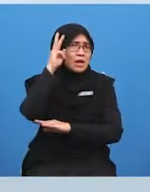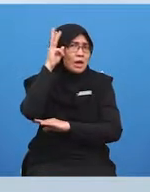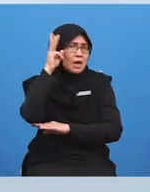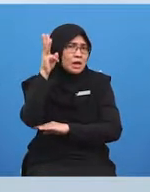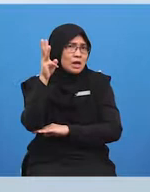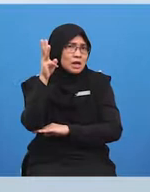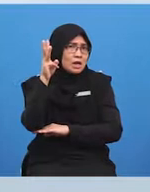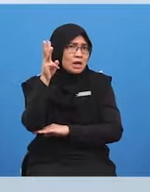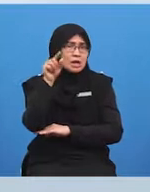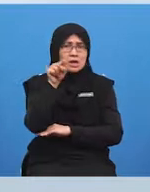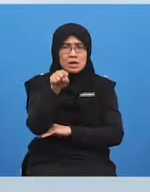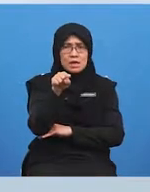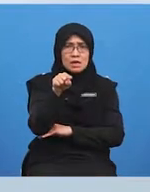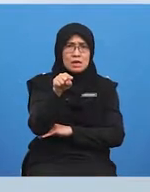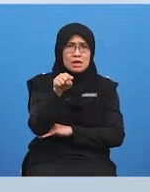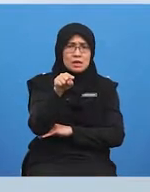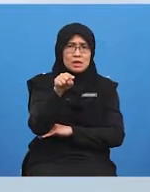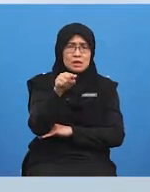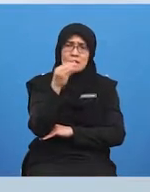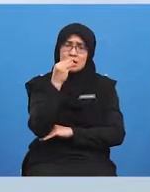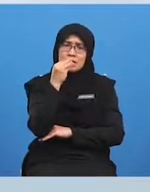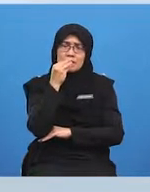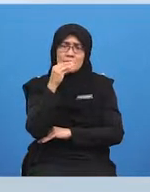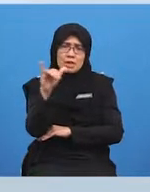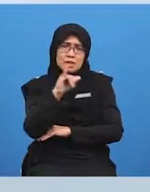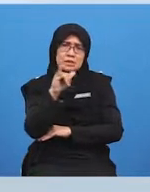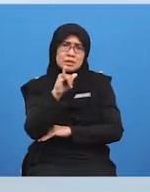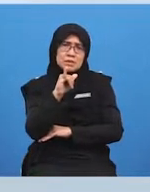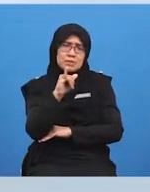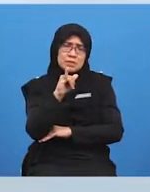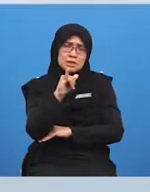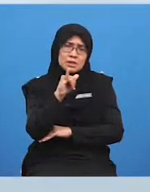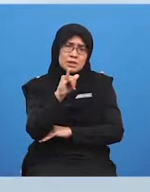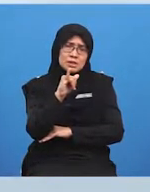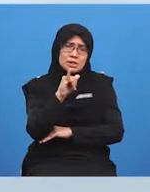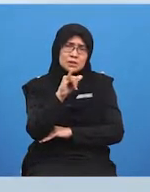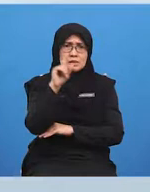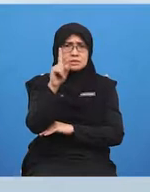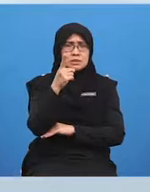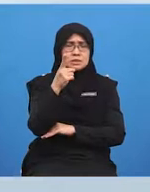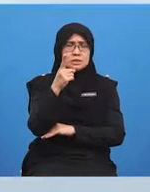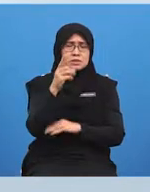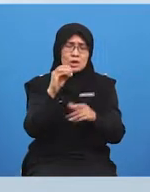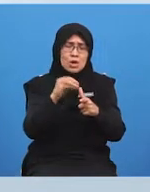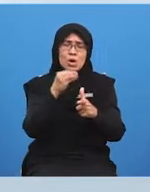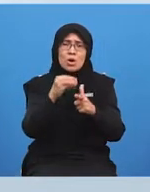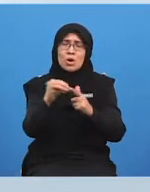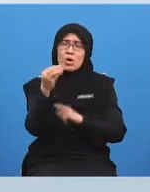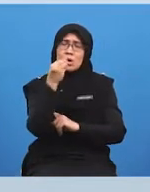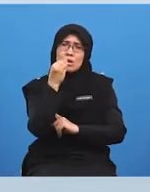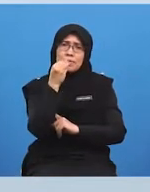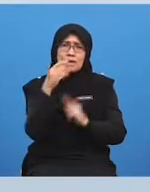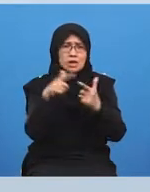would you rather eat the same thing every day or would you like to mix it up and eat a variety of food